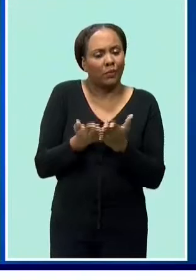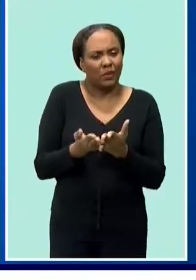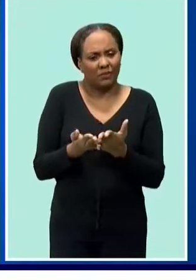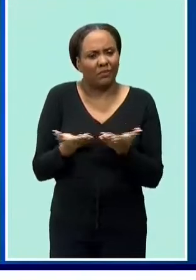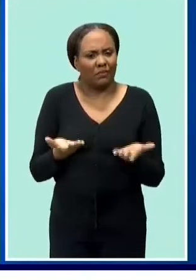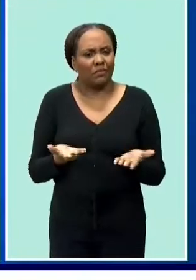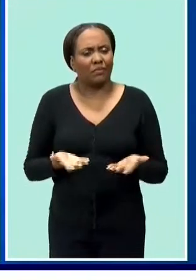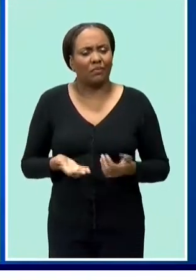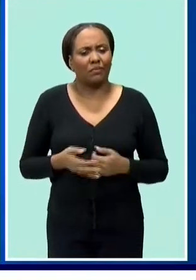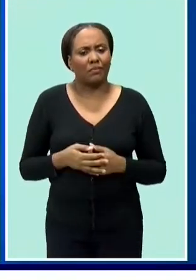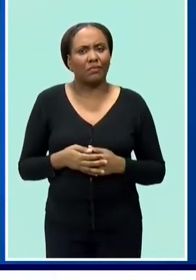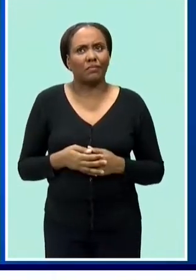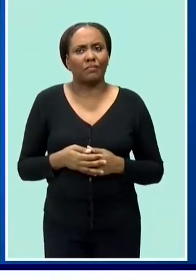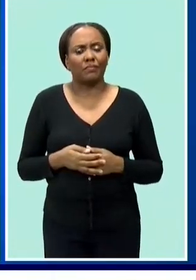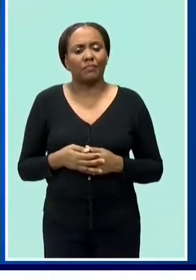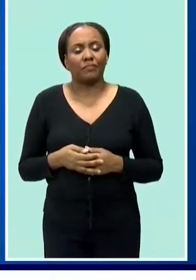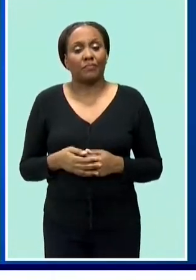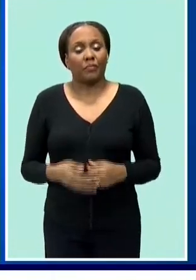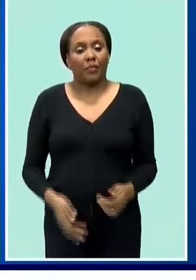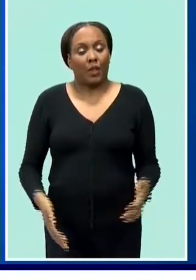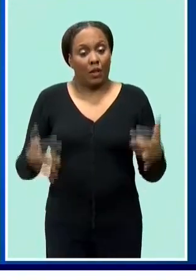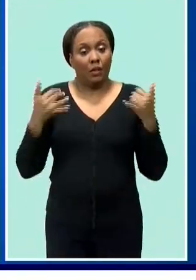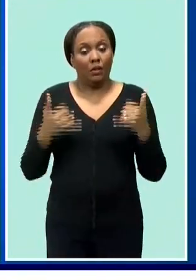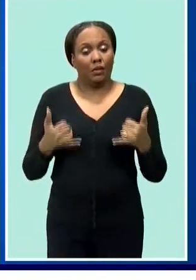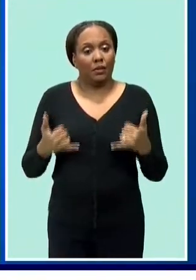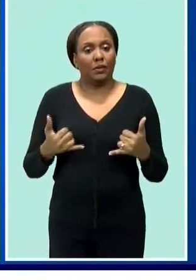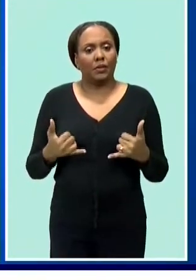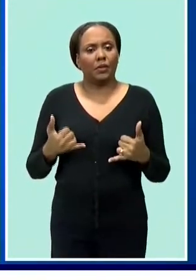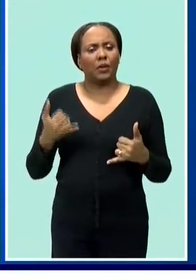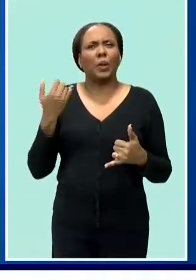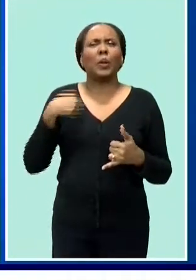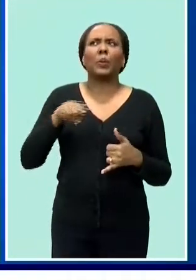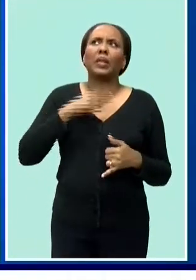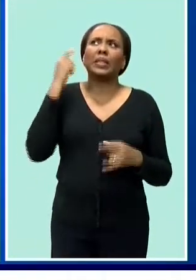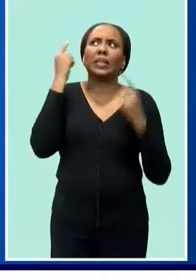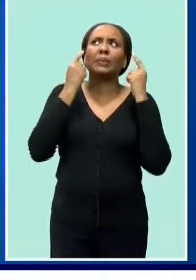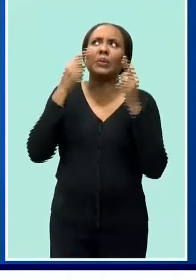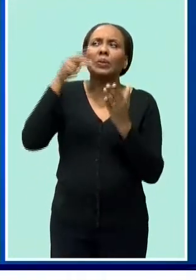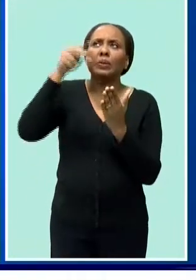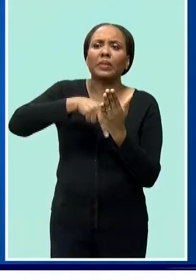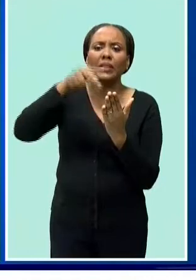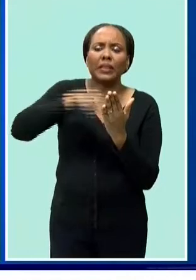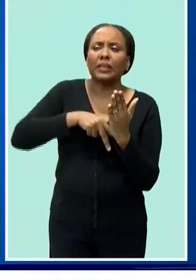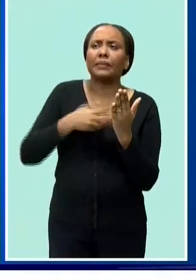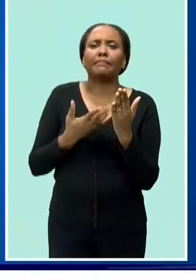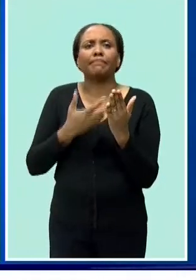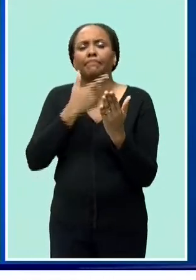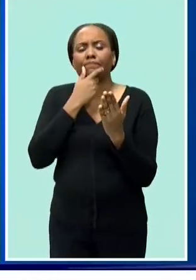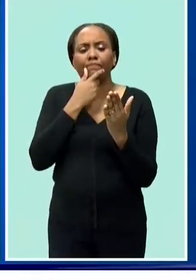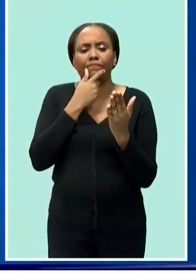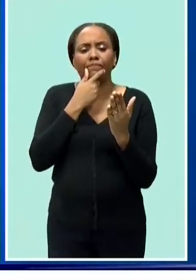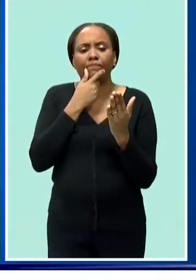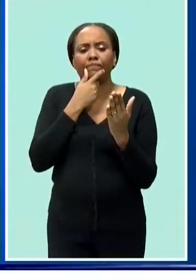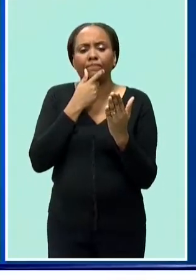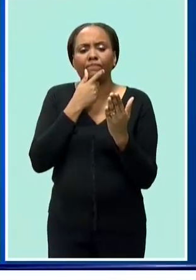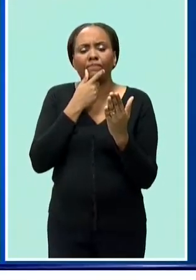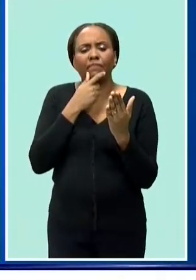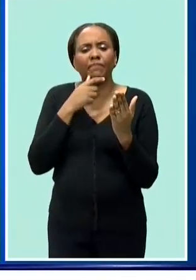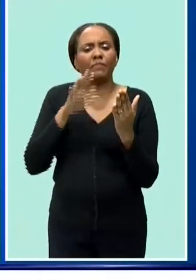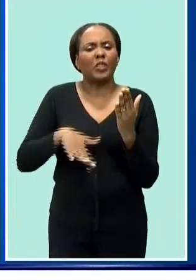information gathering so right away when we think of reading we also got to remember that there are all these other